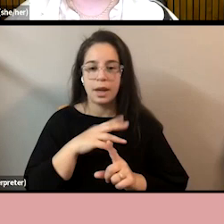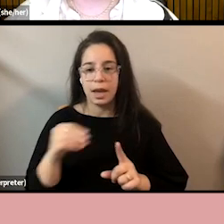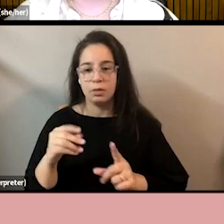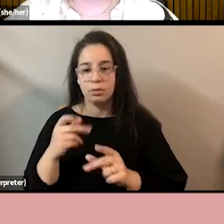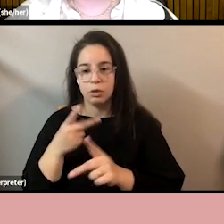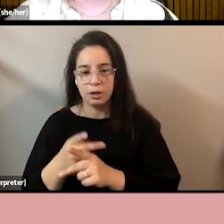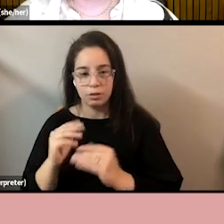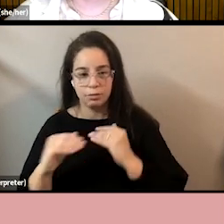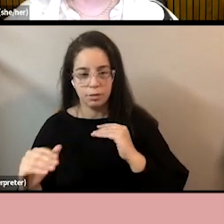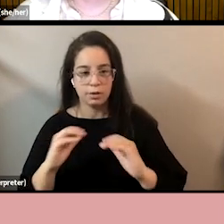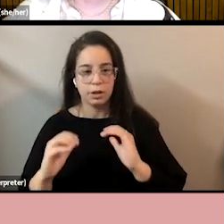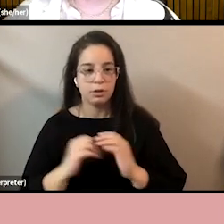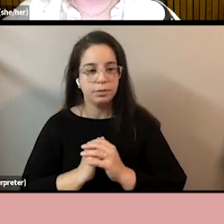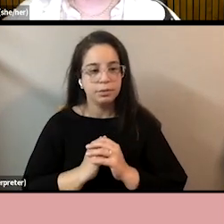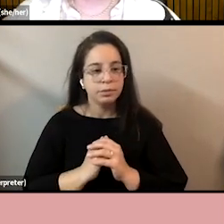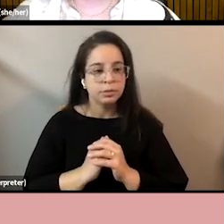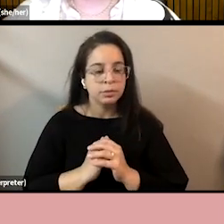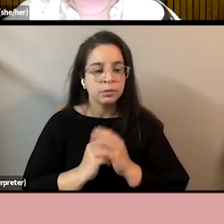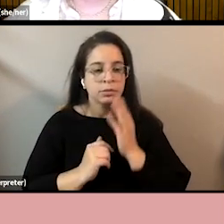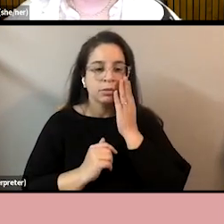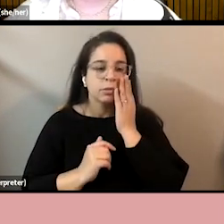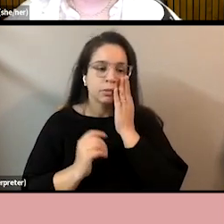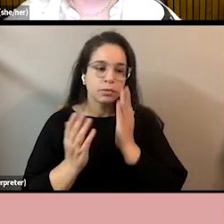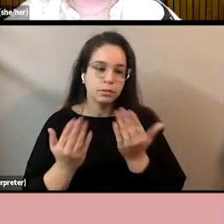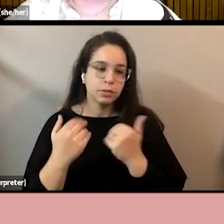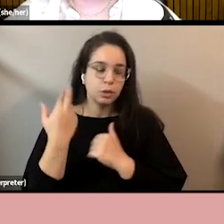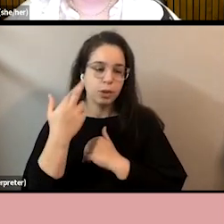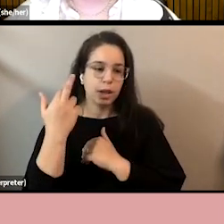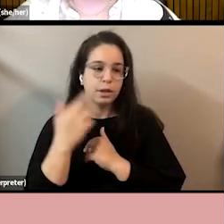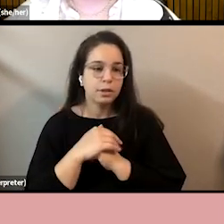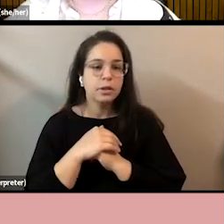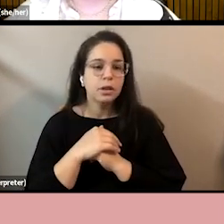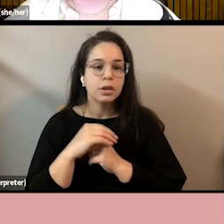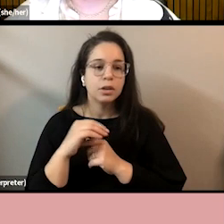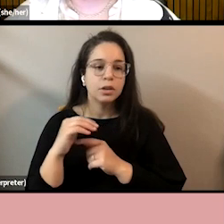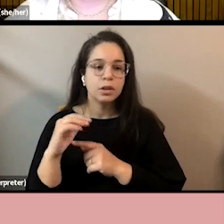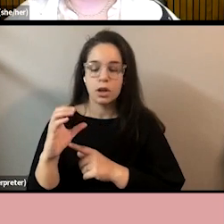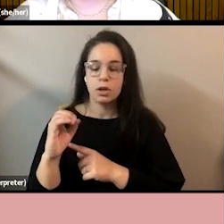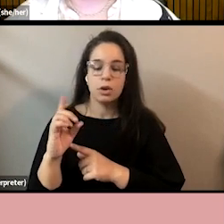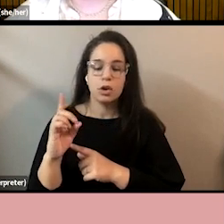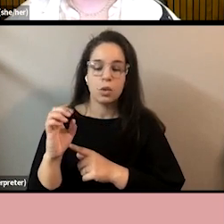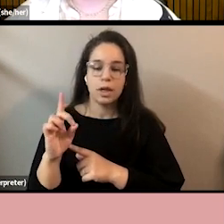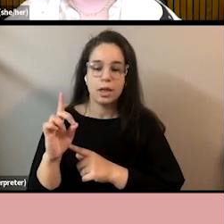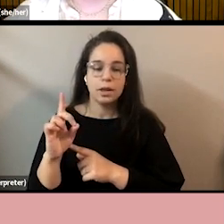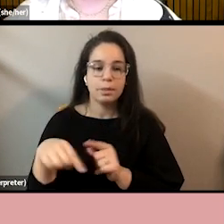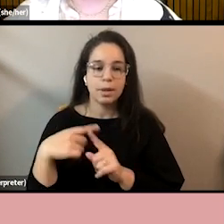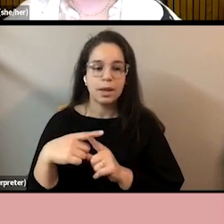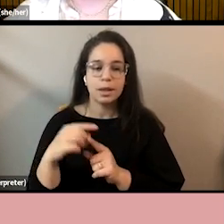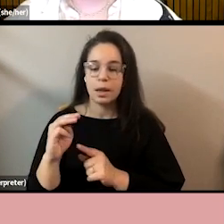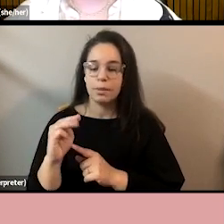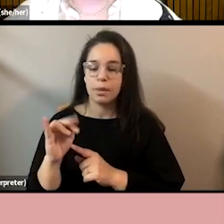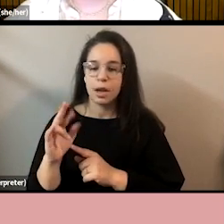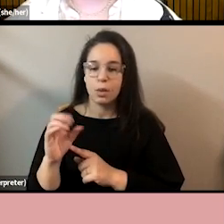conversation. The next thing is to be aware of coded aggression and microaggressions.